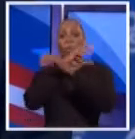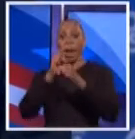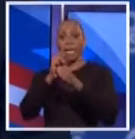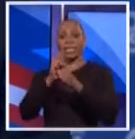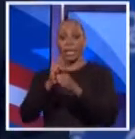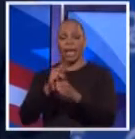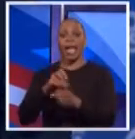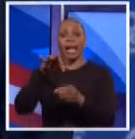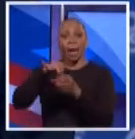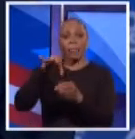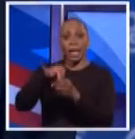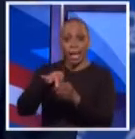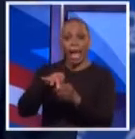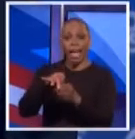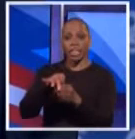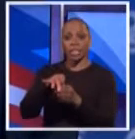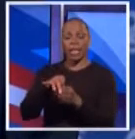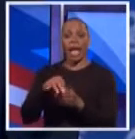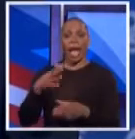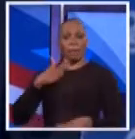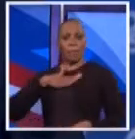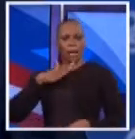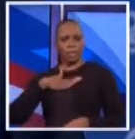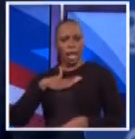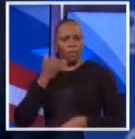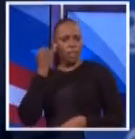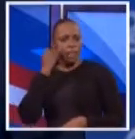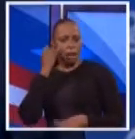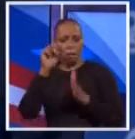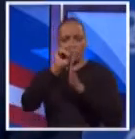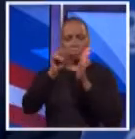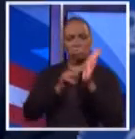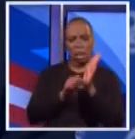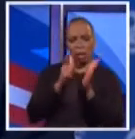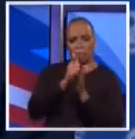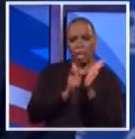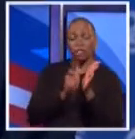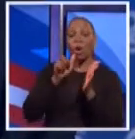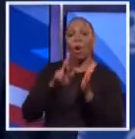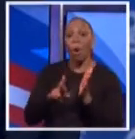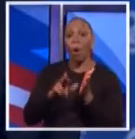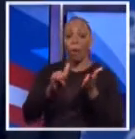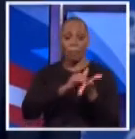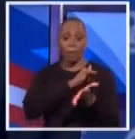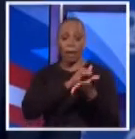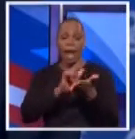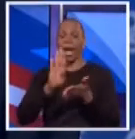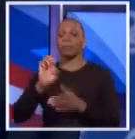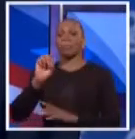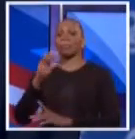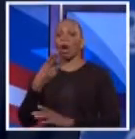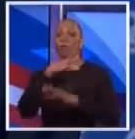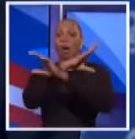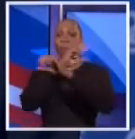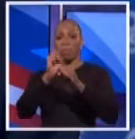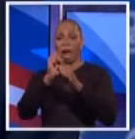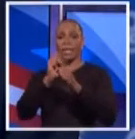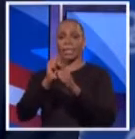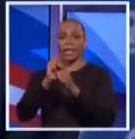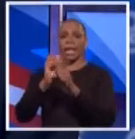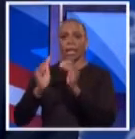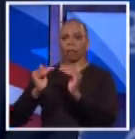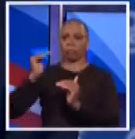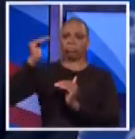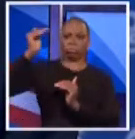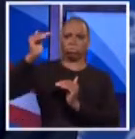And I have always comported myself, whether I've been a state legislator or a Manhattan Borough President, with the highest level of